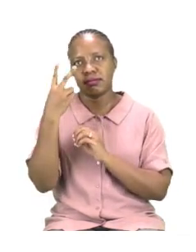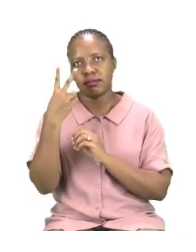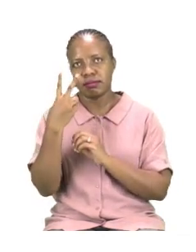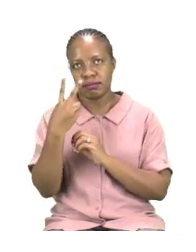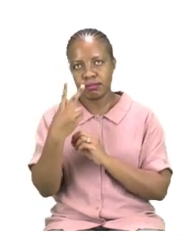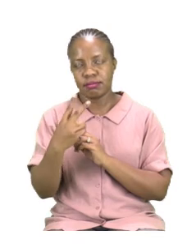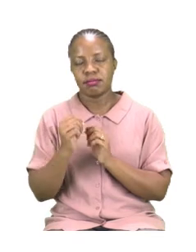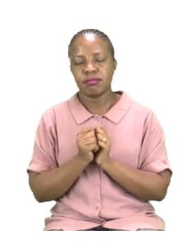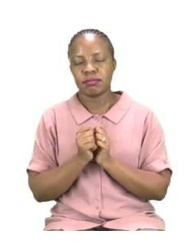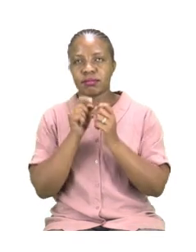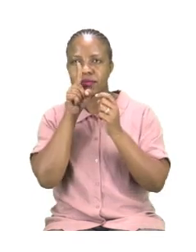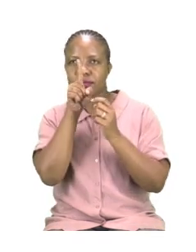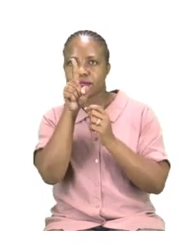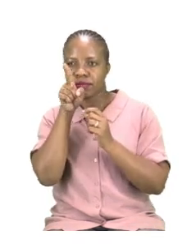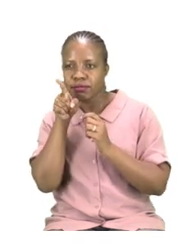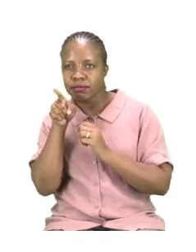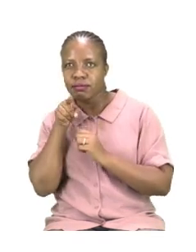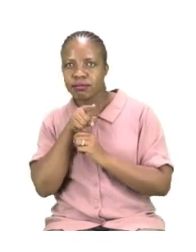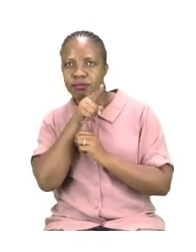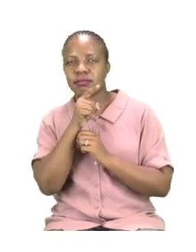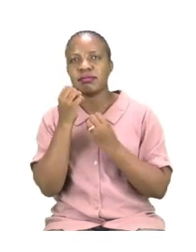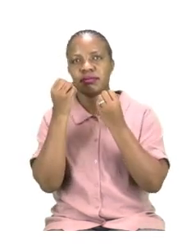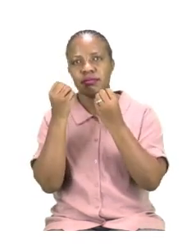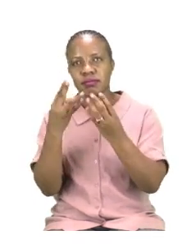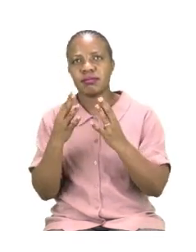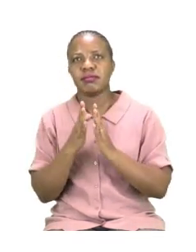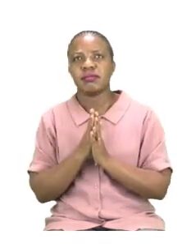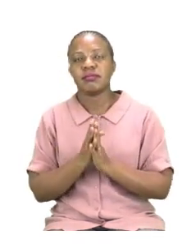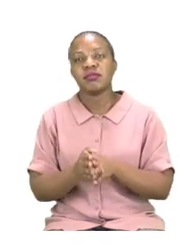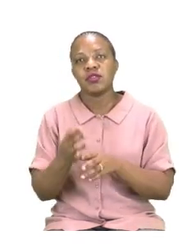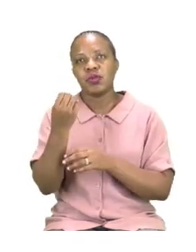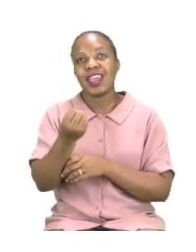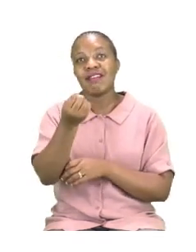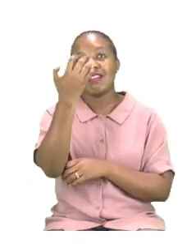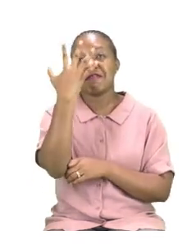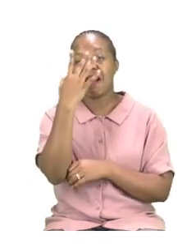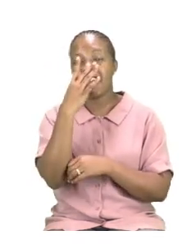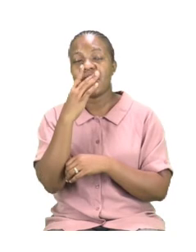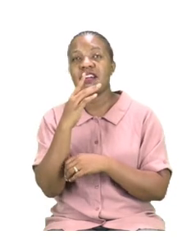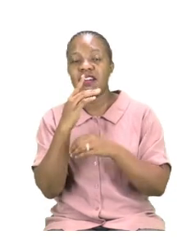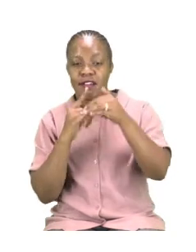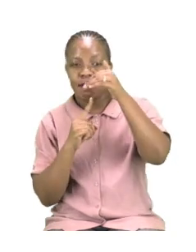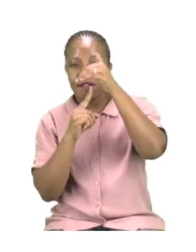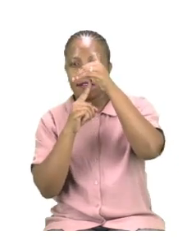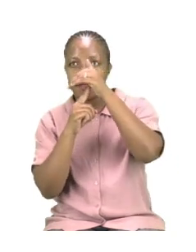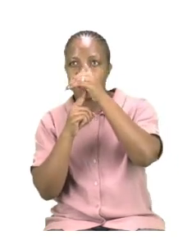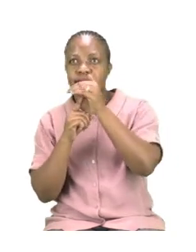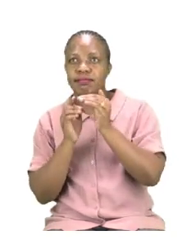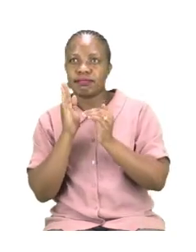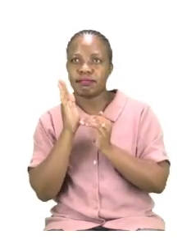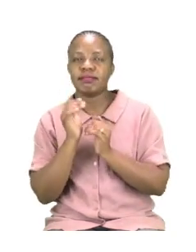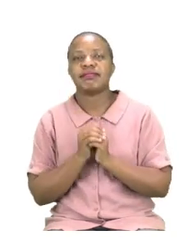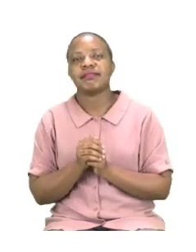corners. 1, 2, 3, 4, 5. So remember what we said 5